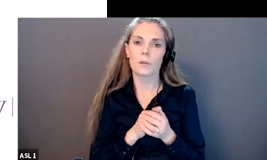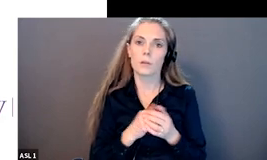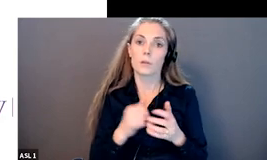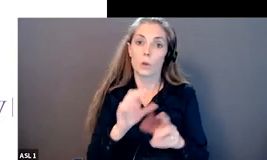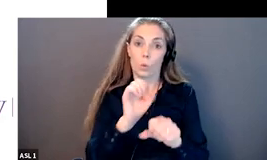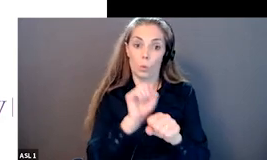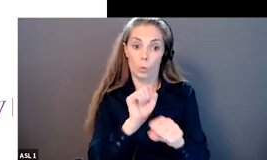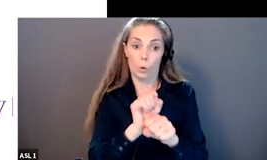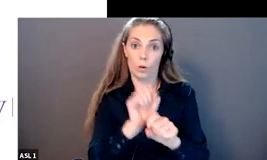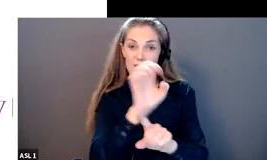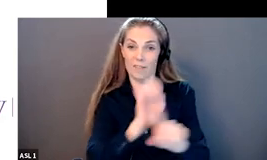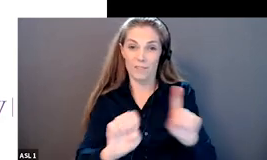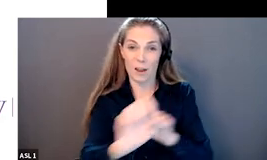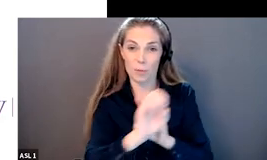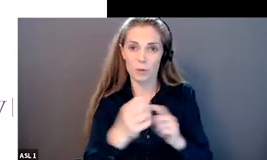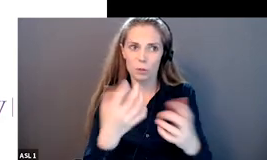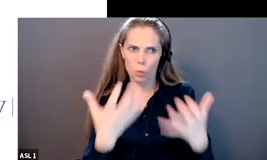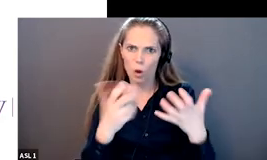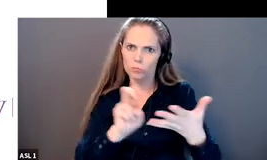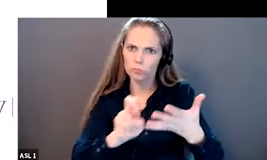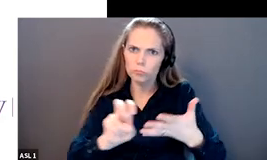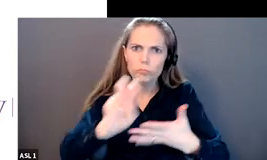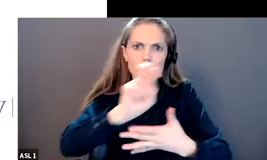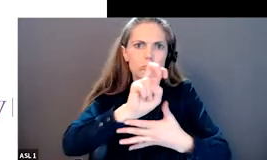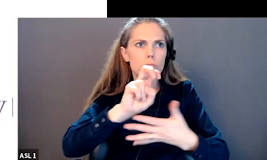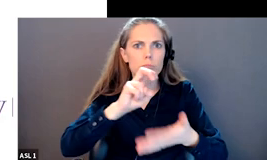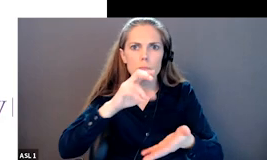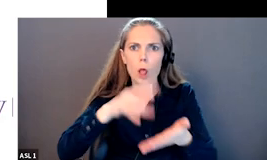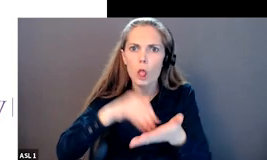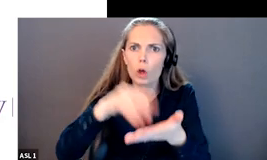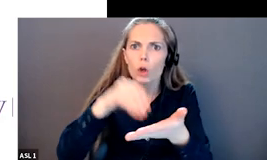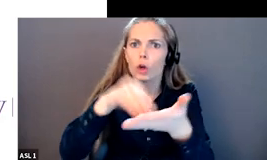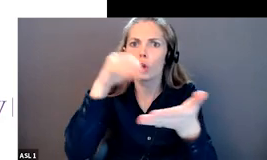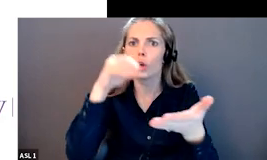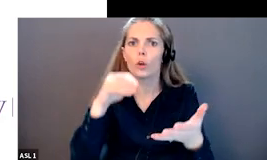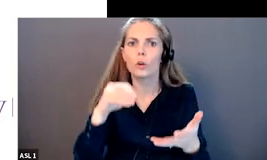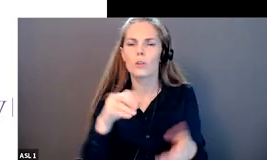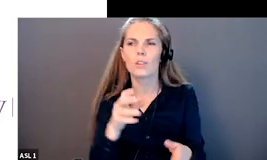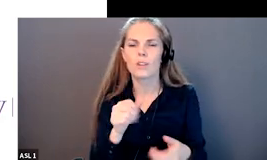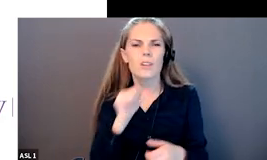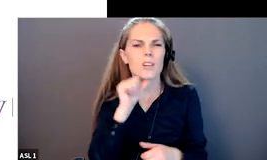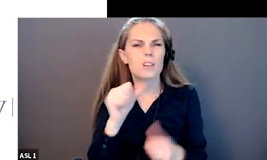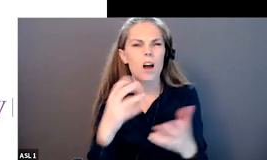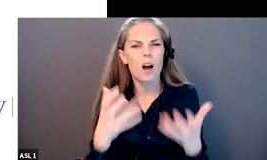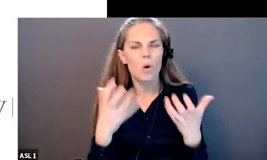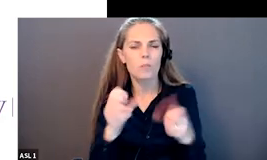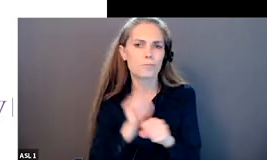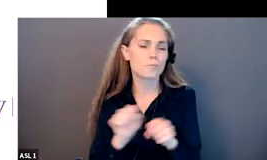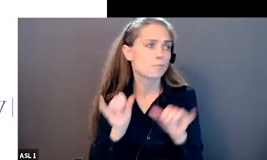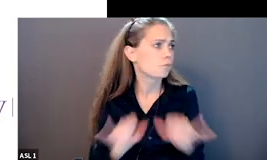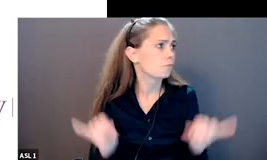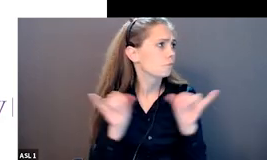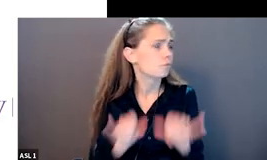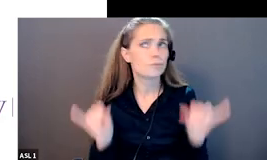build themselves learn so in other words not doing work just to be paid just to pay the bills but something that helps them grow